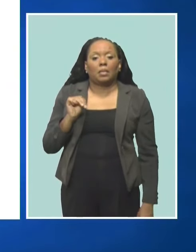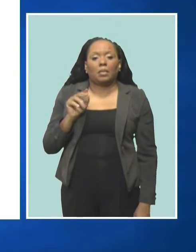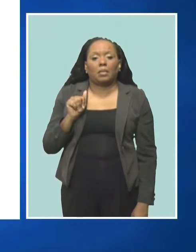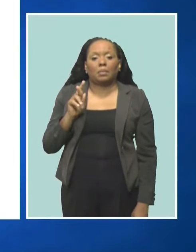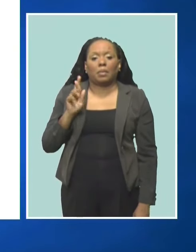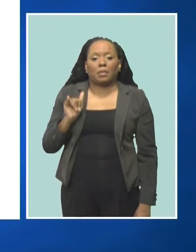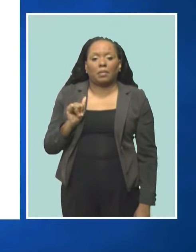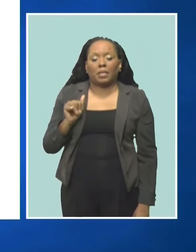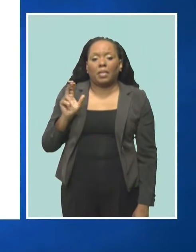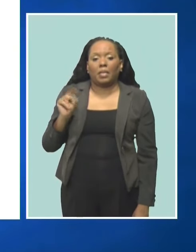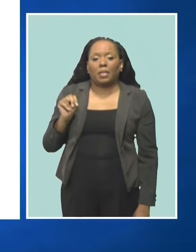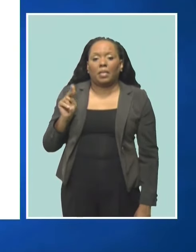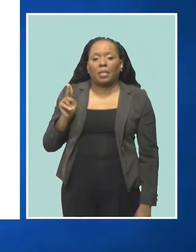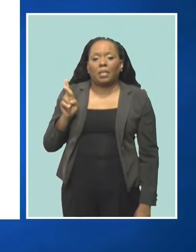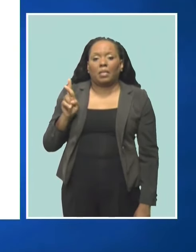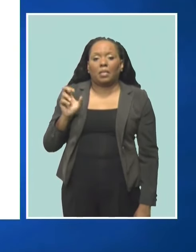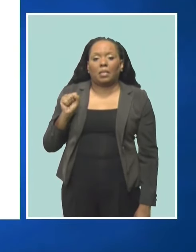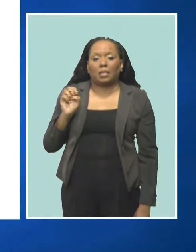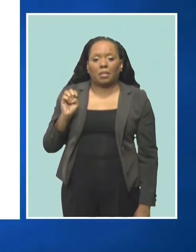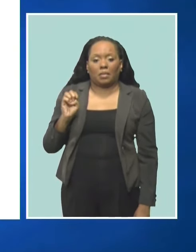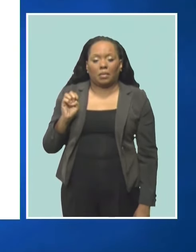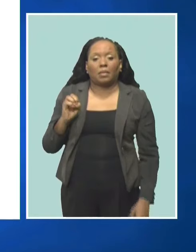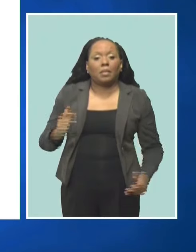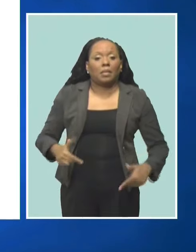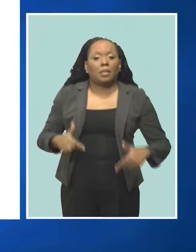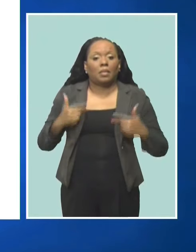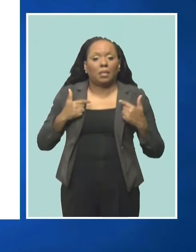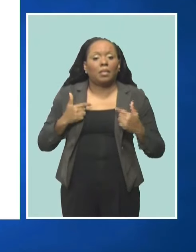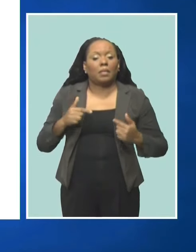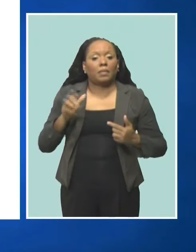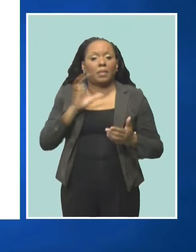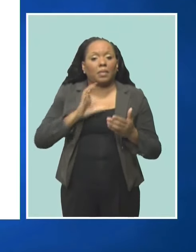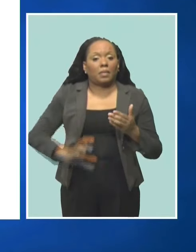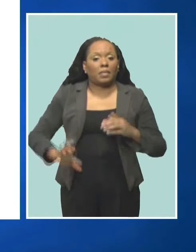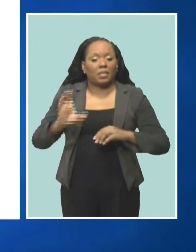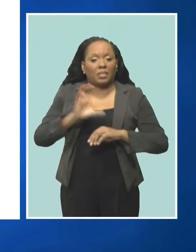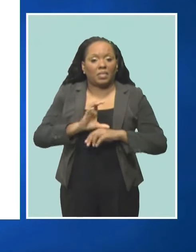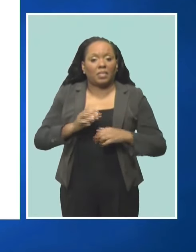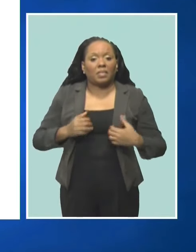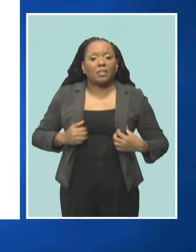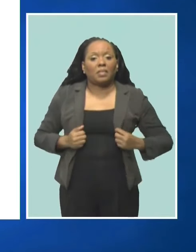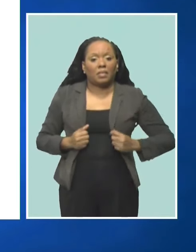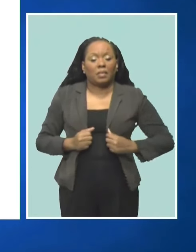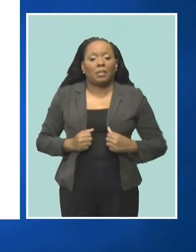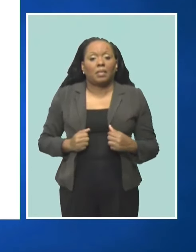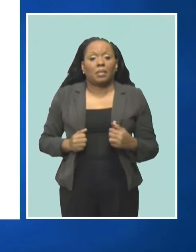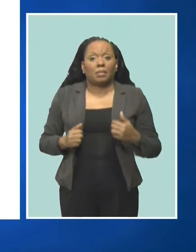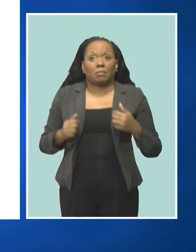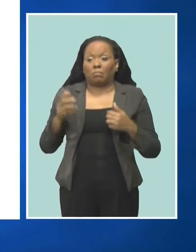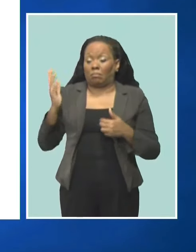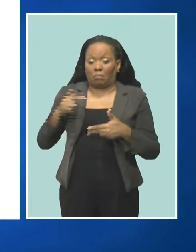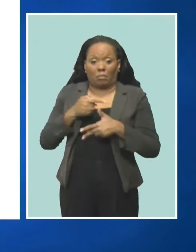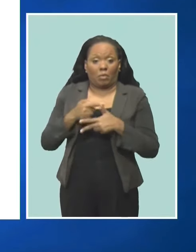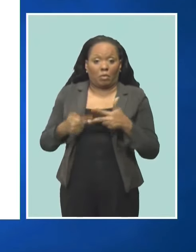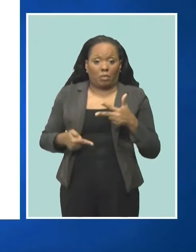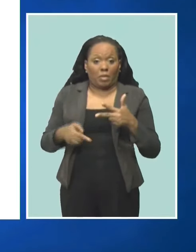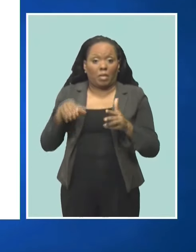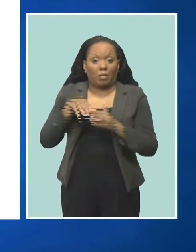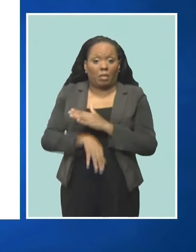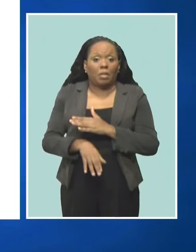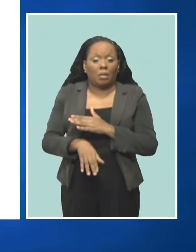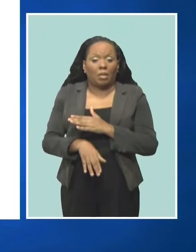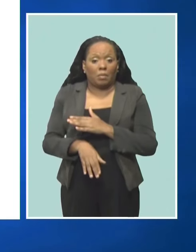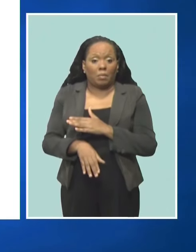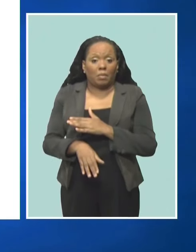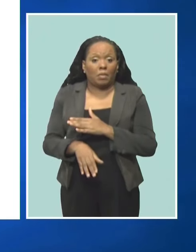Nurse of Briar Hall Kendall Hill Christ Church. That young man faces three criminal damage charges for acts committed in June and